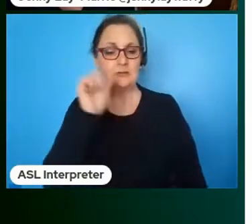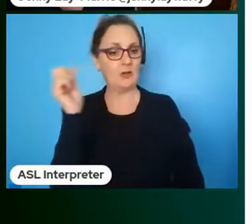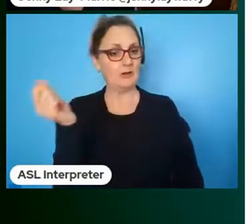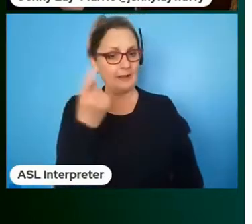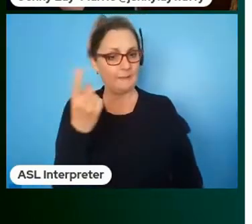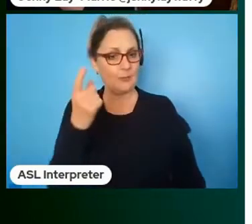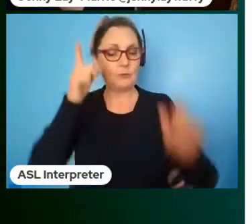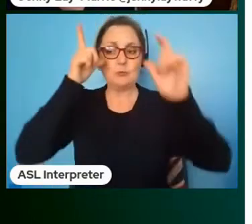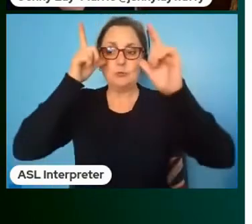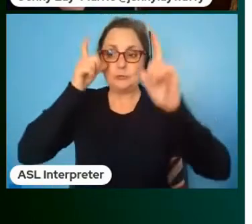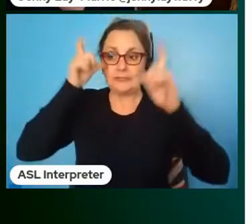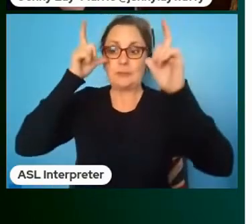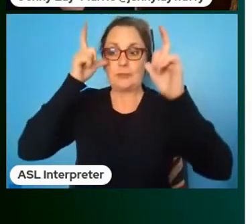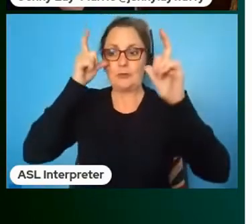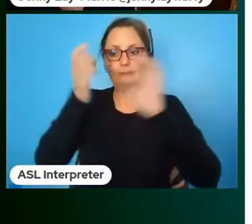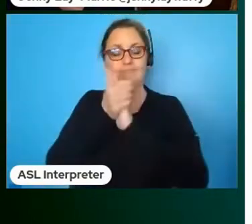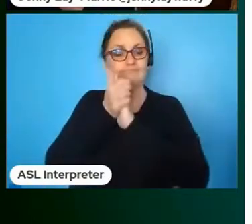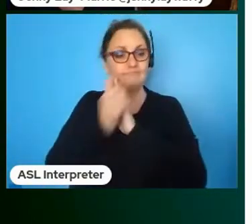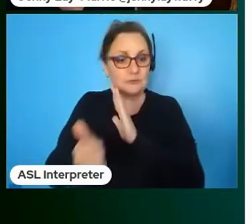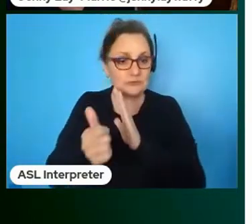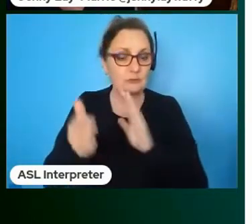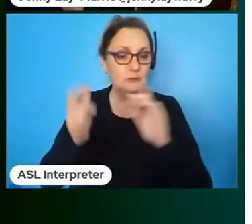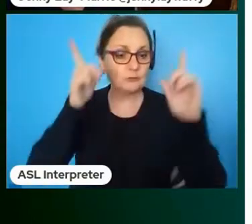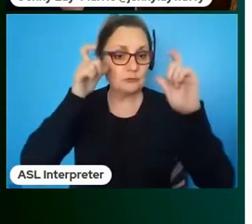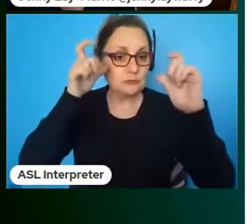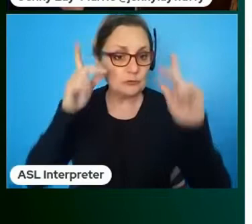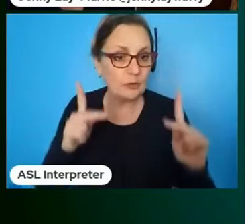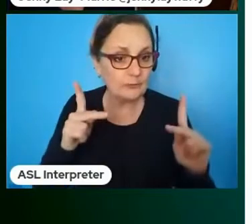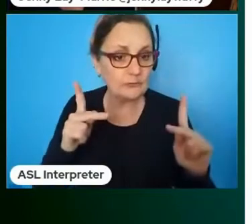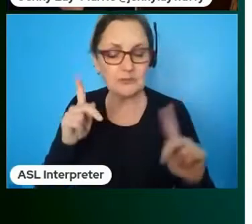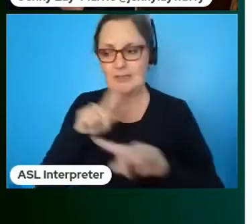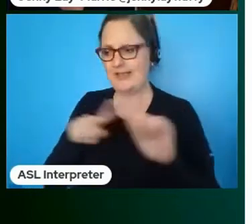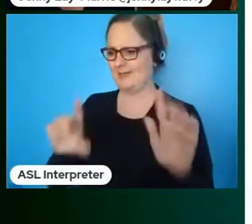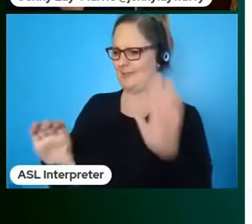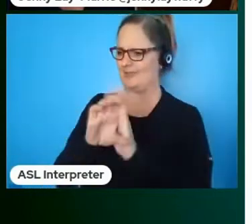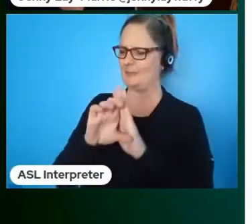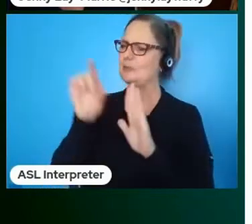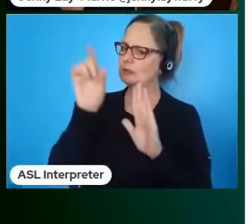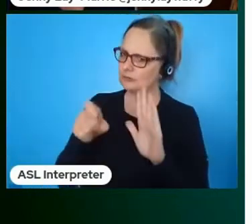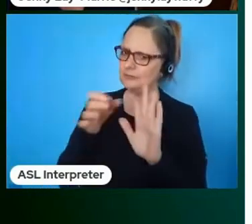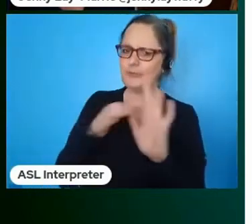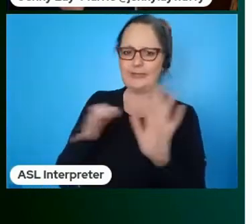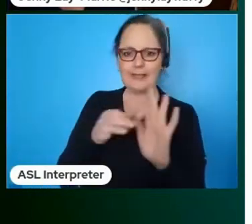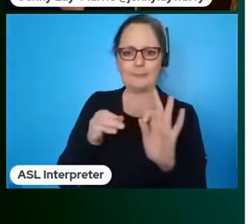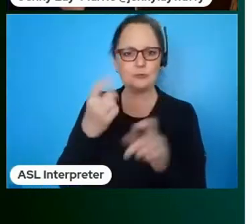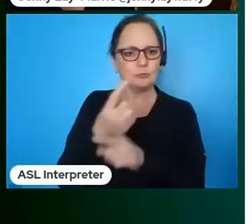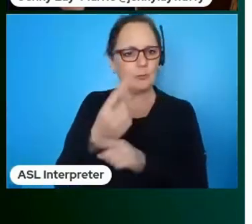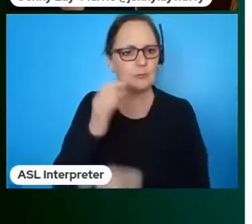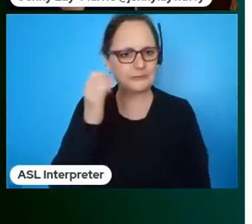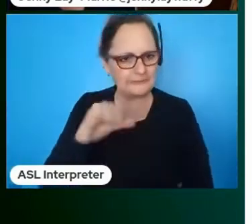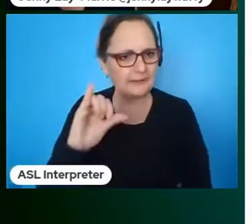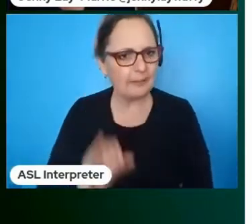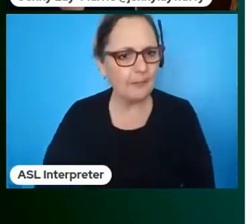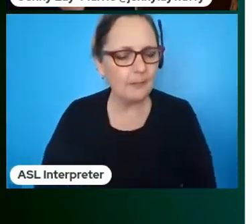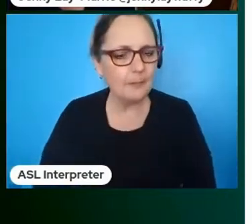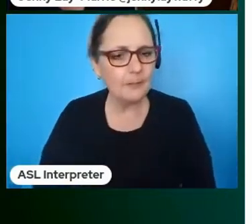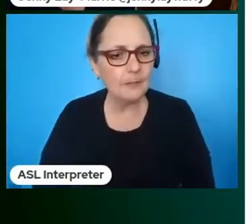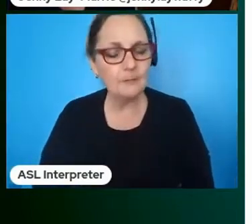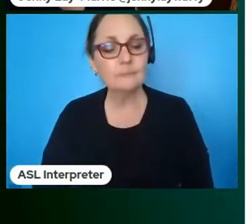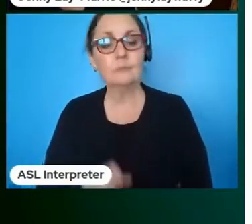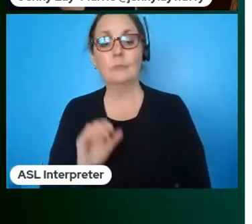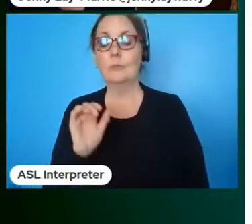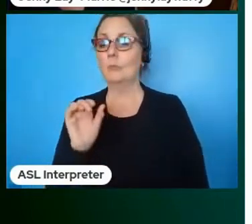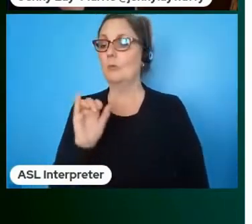takes a good picture but those images should be absolutely captioned appropriately we've also been looking at